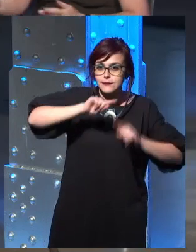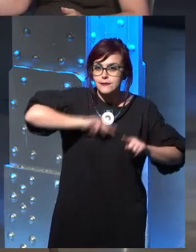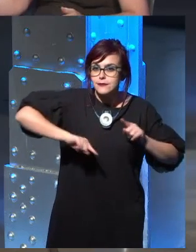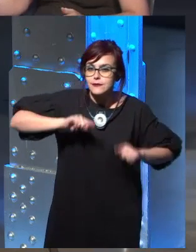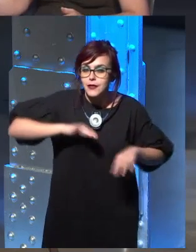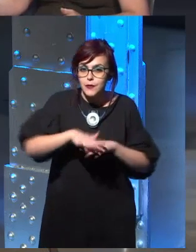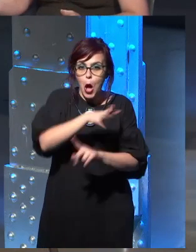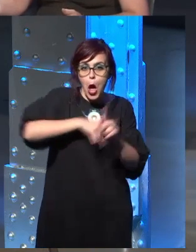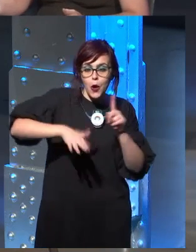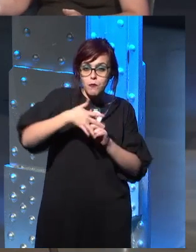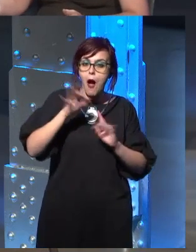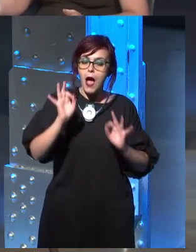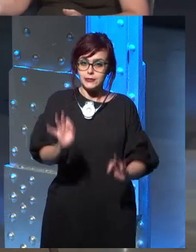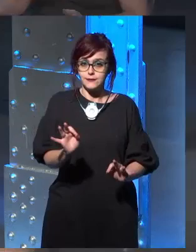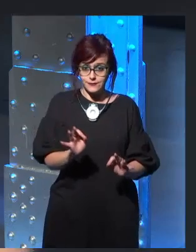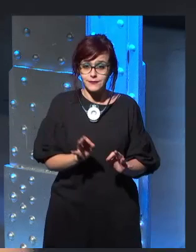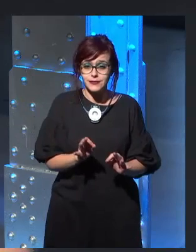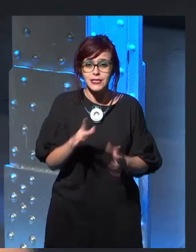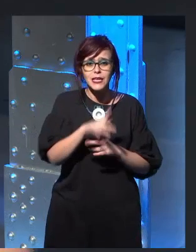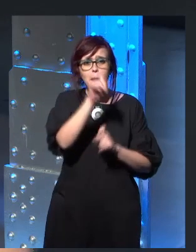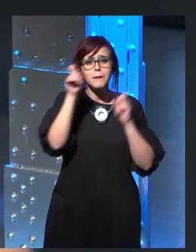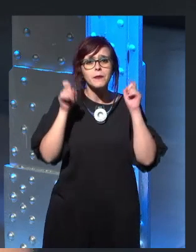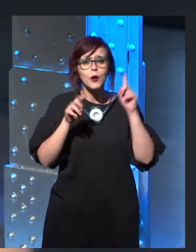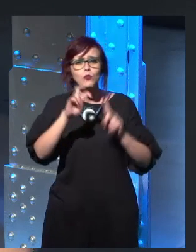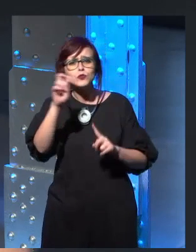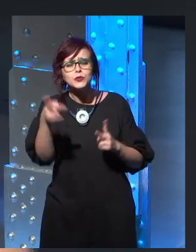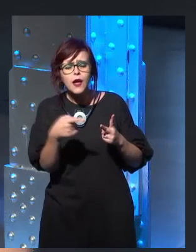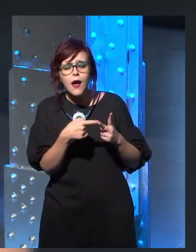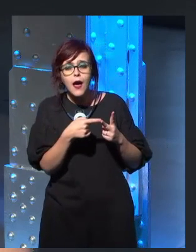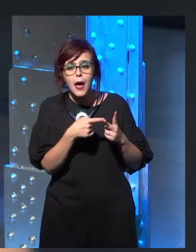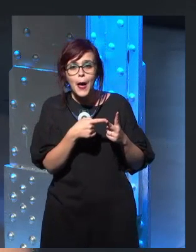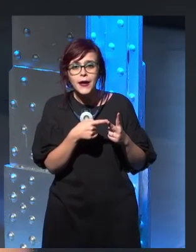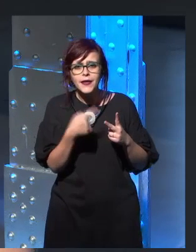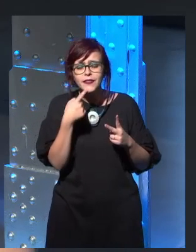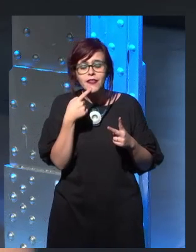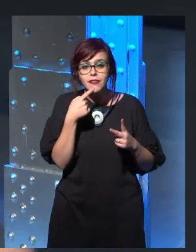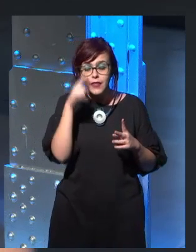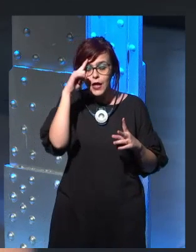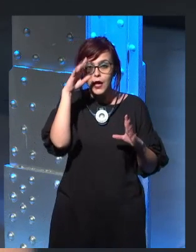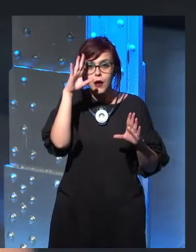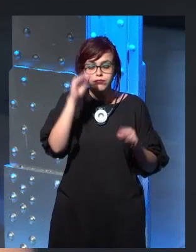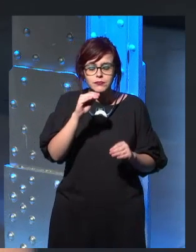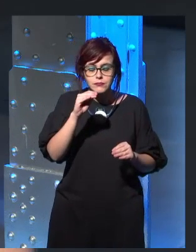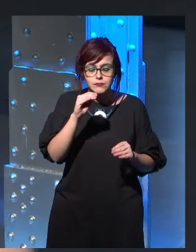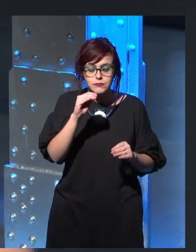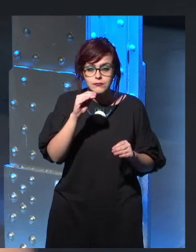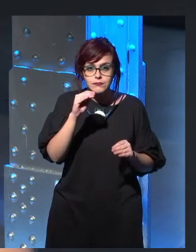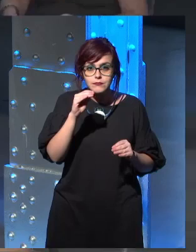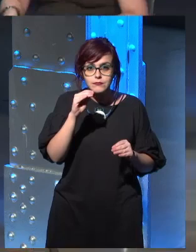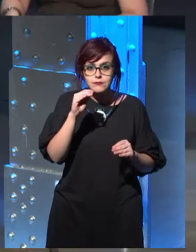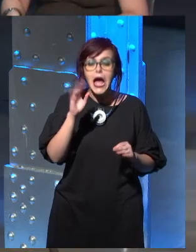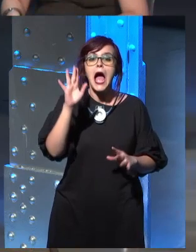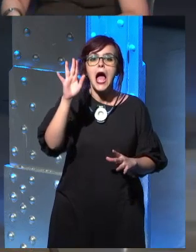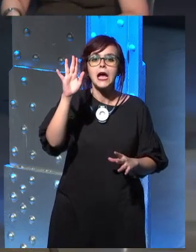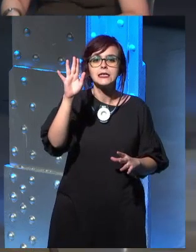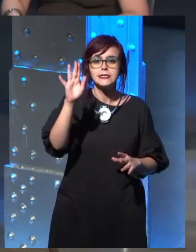I think there was a second part to the question, which I'm now blanking on, which I thought you could... Yes, the second part, I